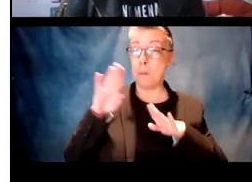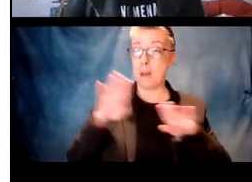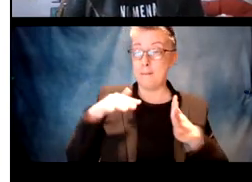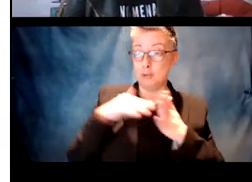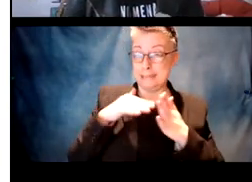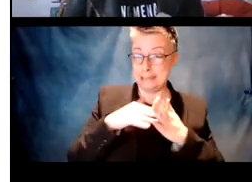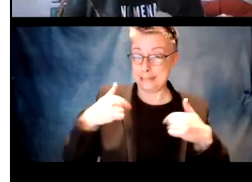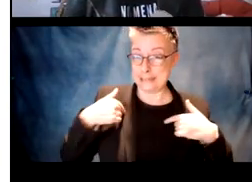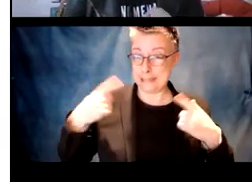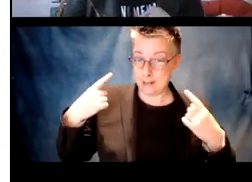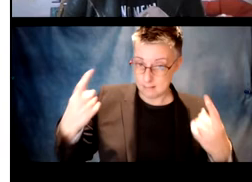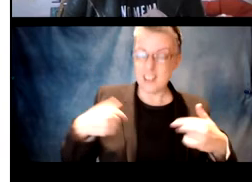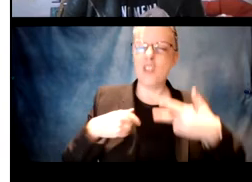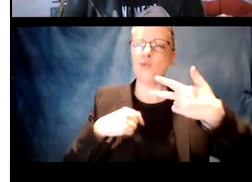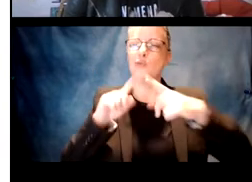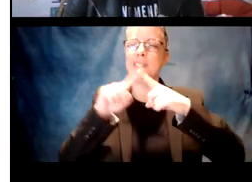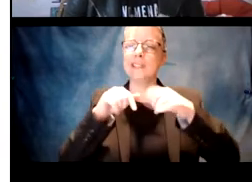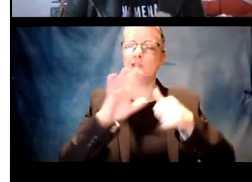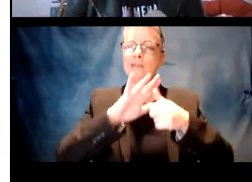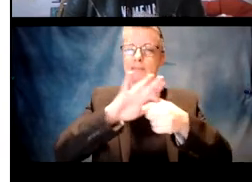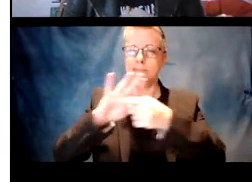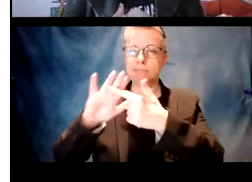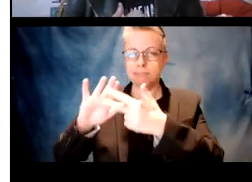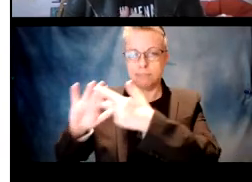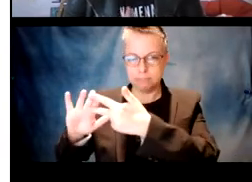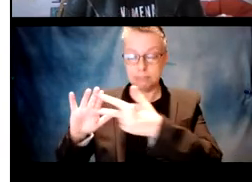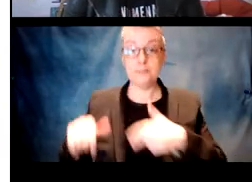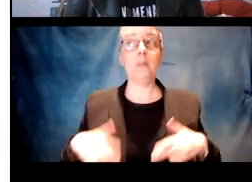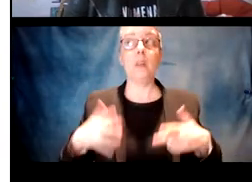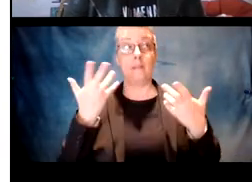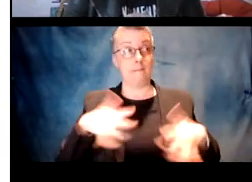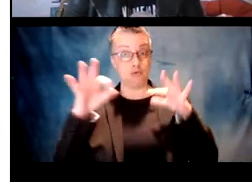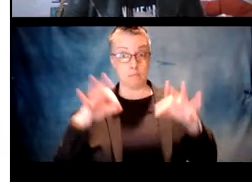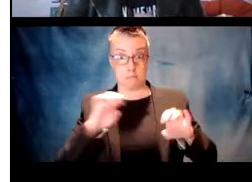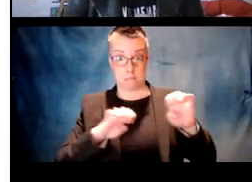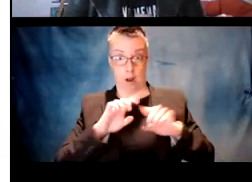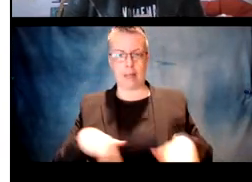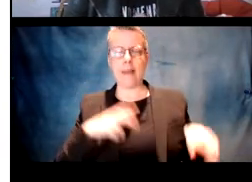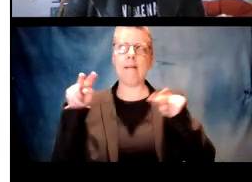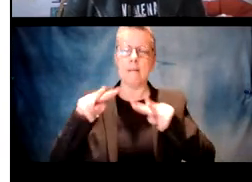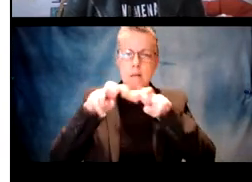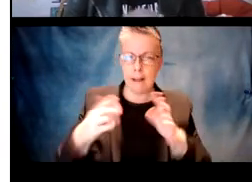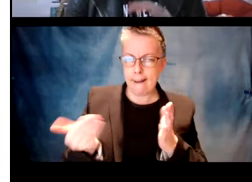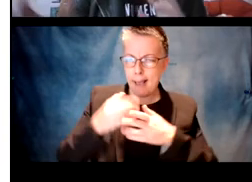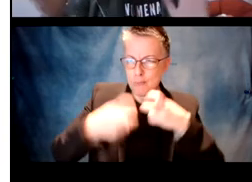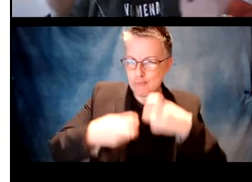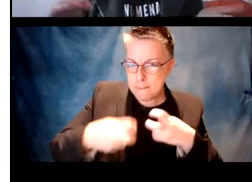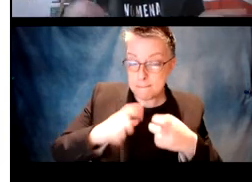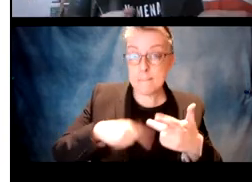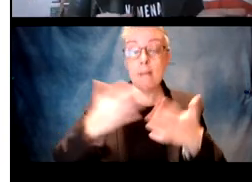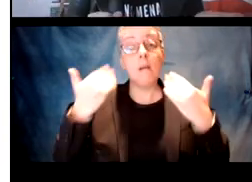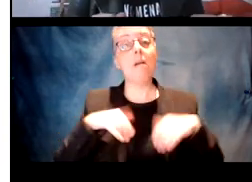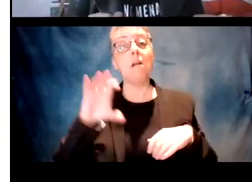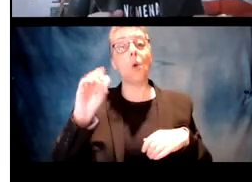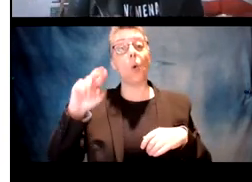And then go over a behavioral study that I did with three different conditions. And then we'll pause